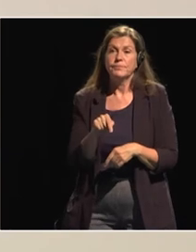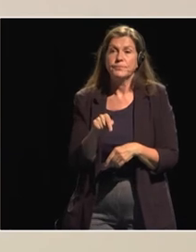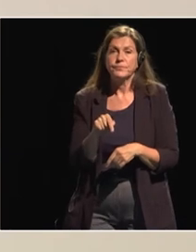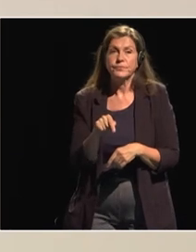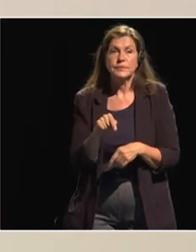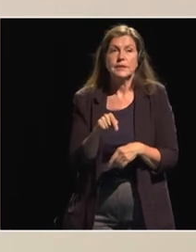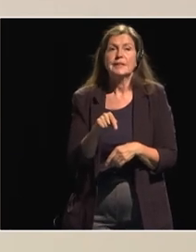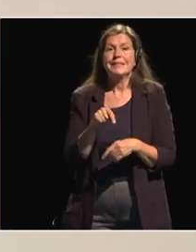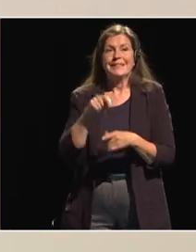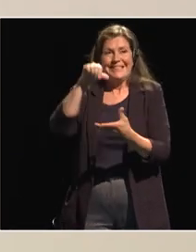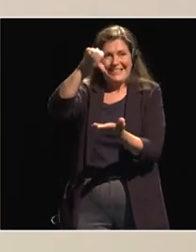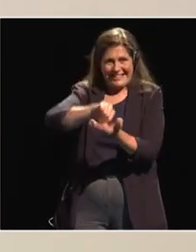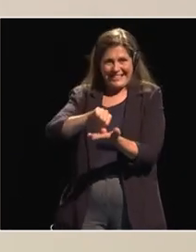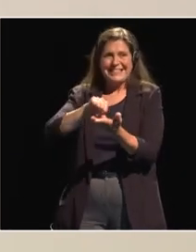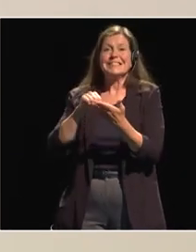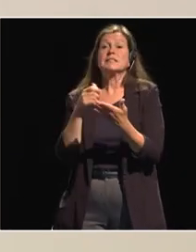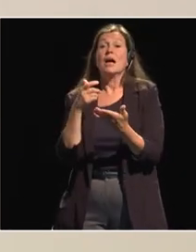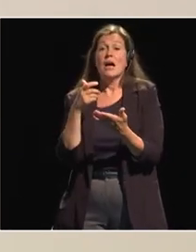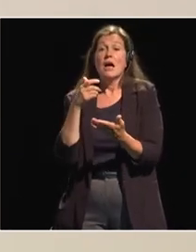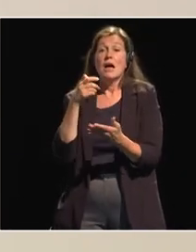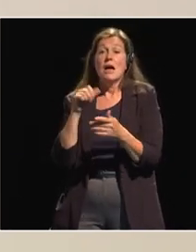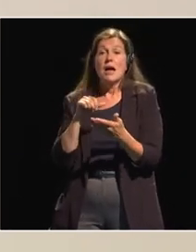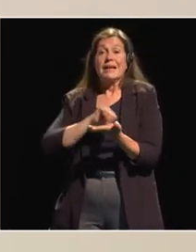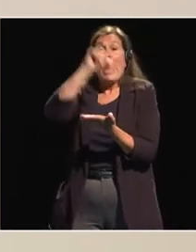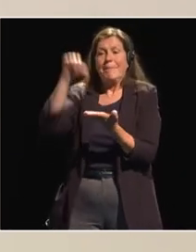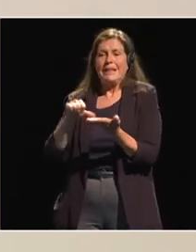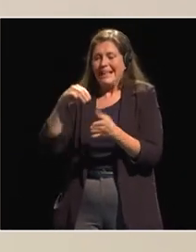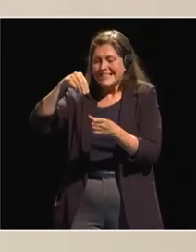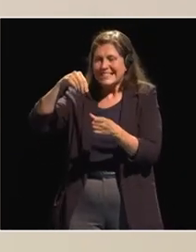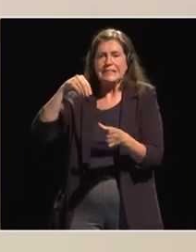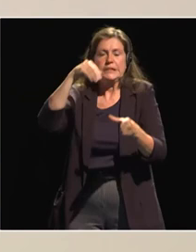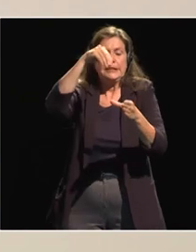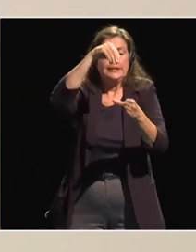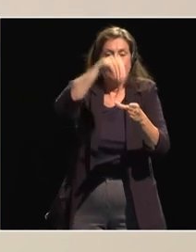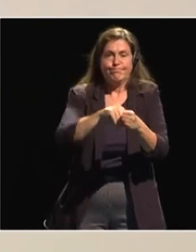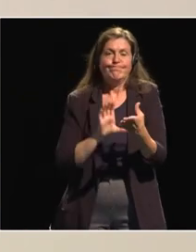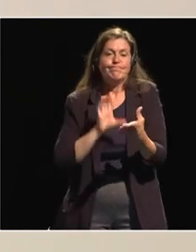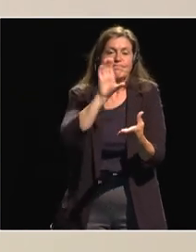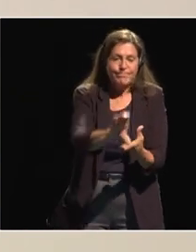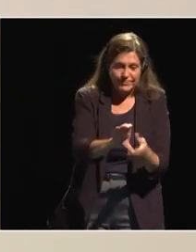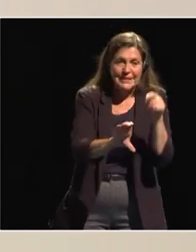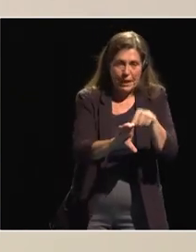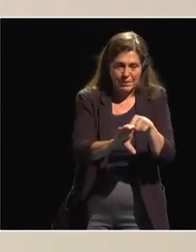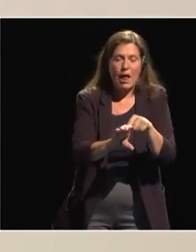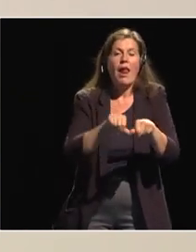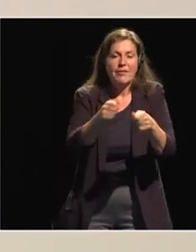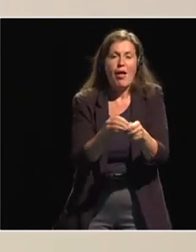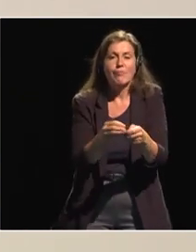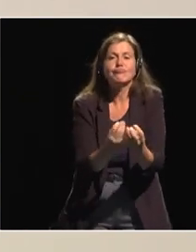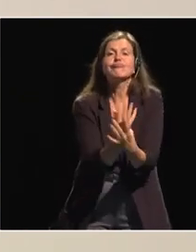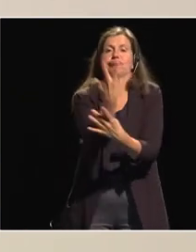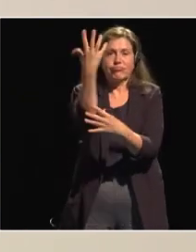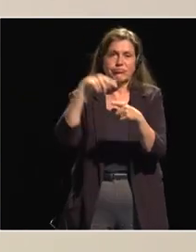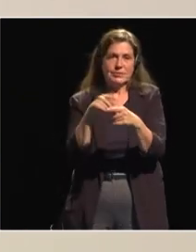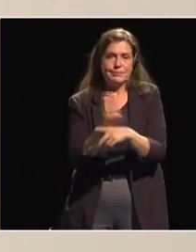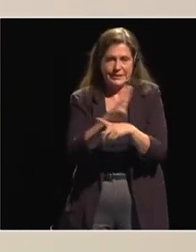needed for many people who have an idea and building on unido's industrial park model there's one way but